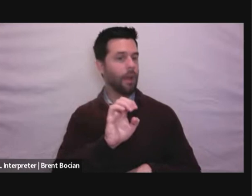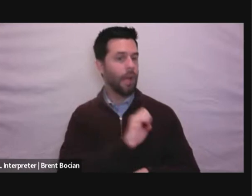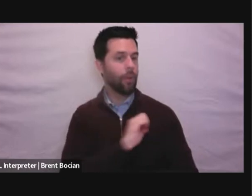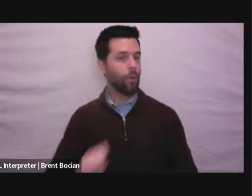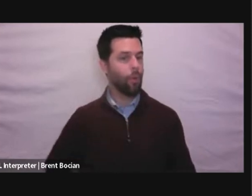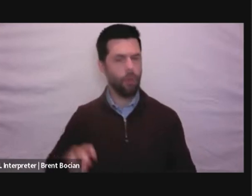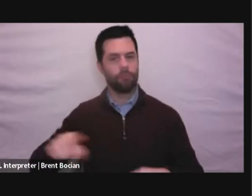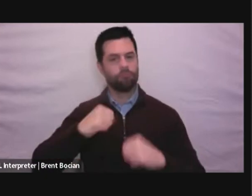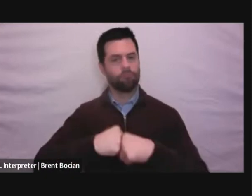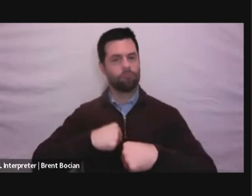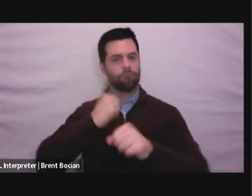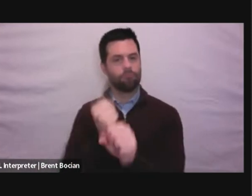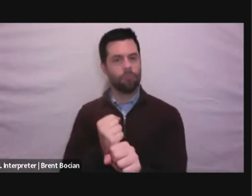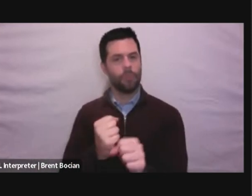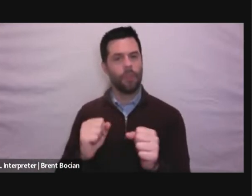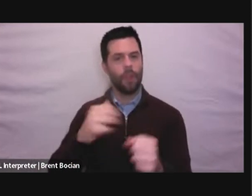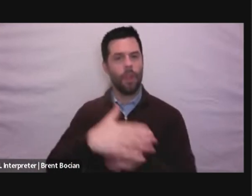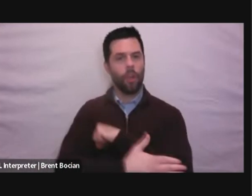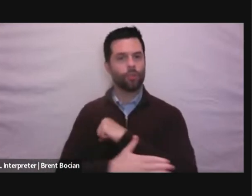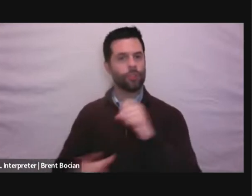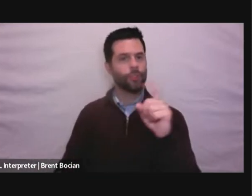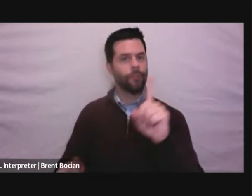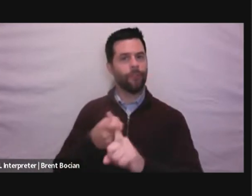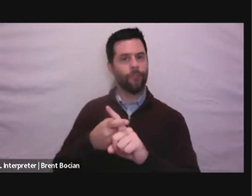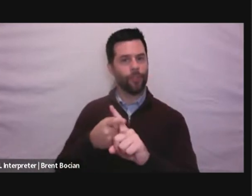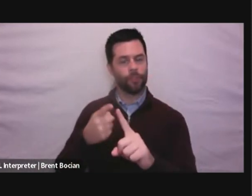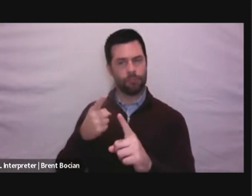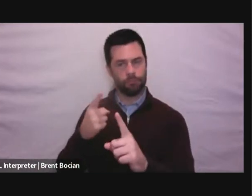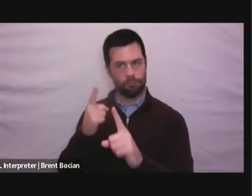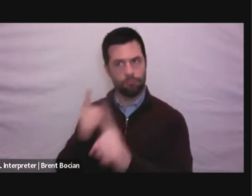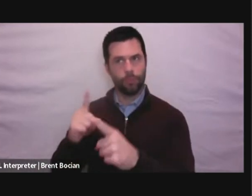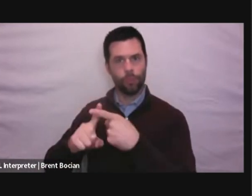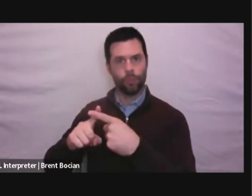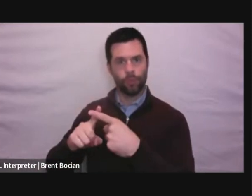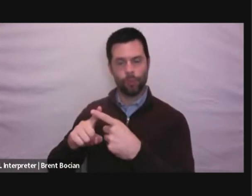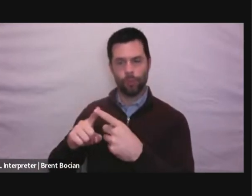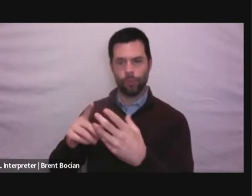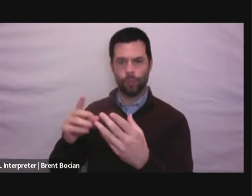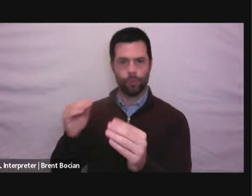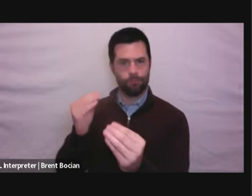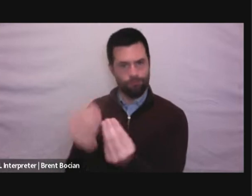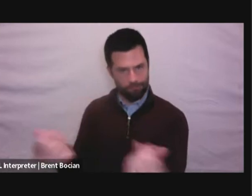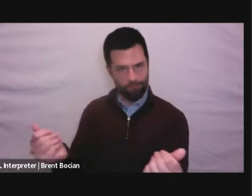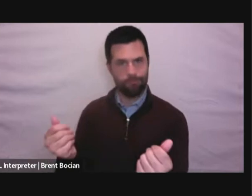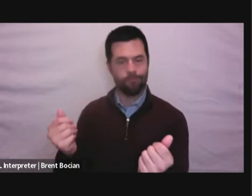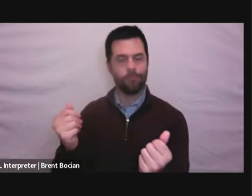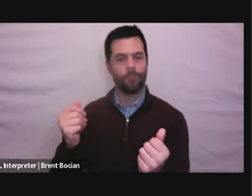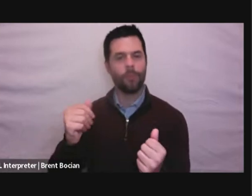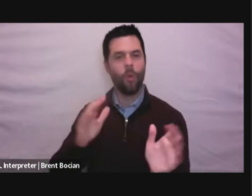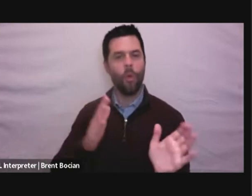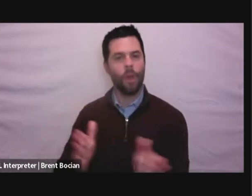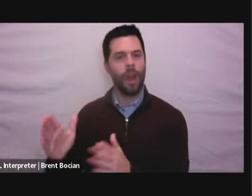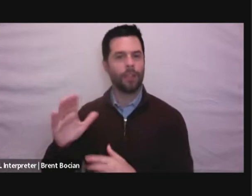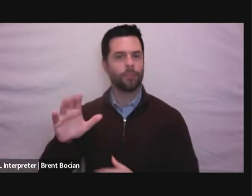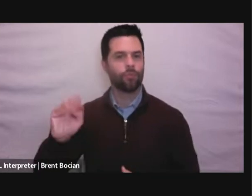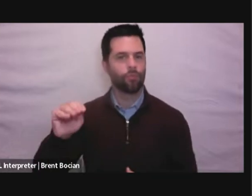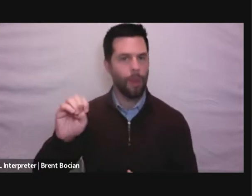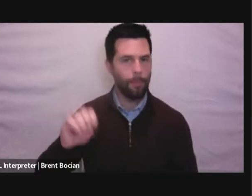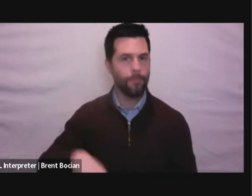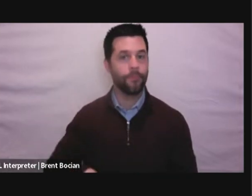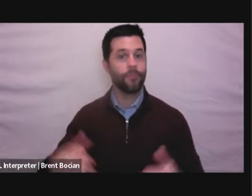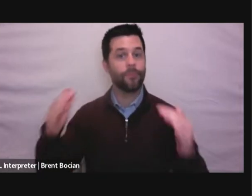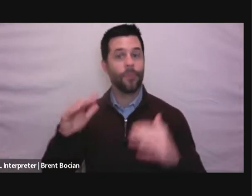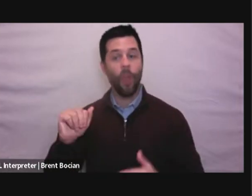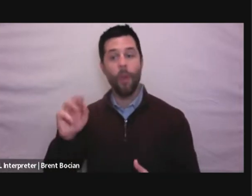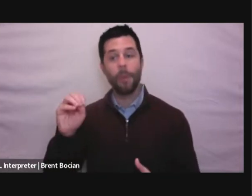first ever specialized court tackling corruption and organized crime. Armenia's Corruption Prevention Commission conducted